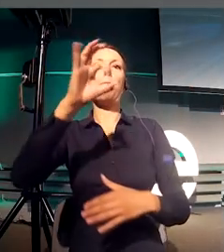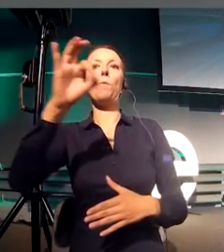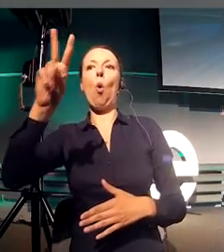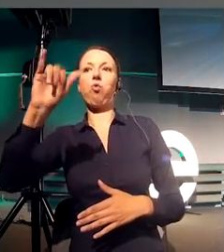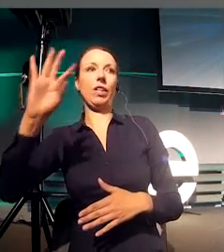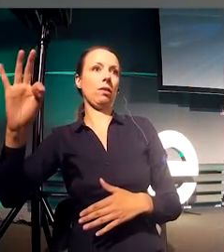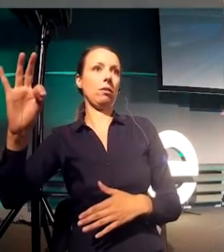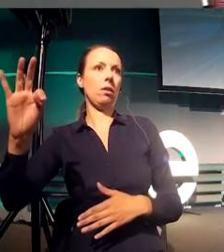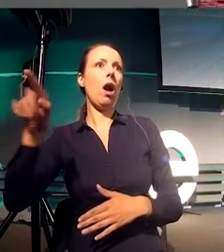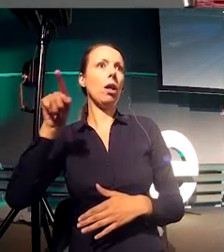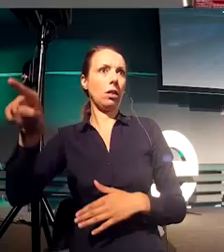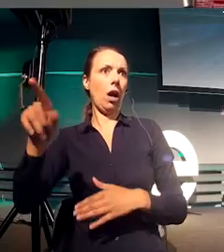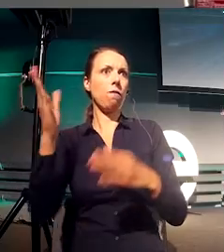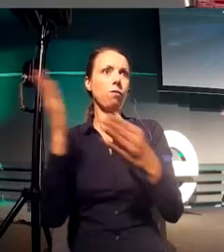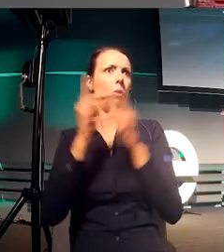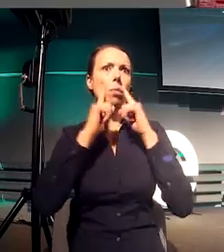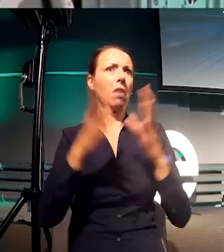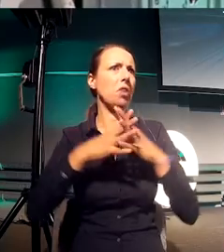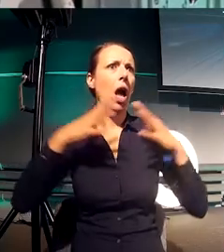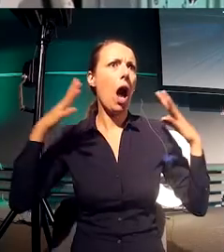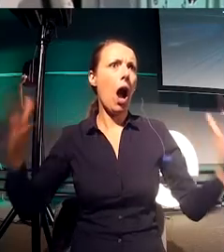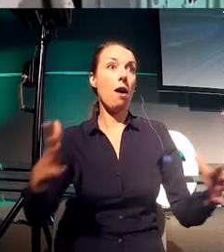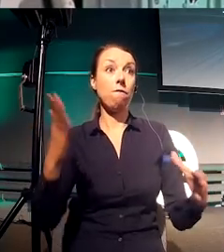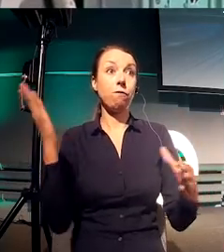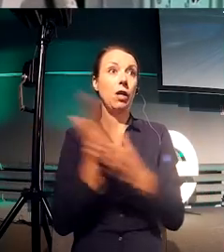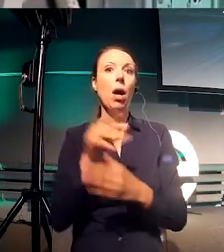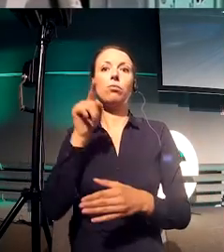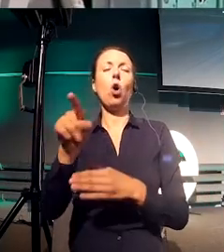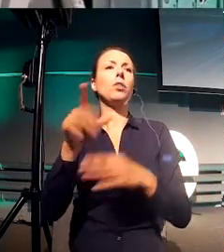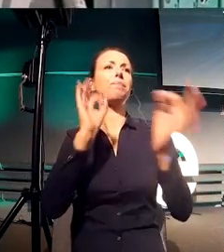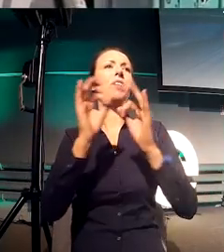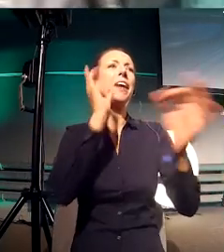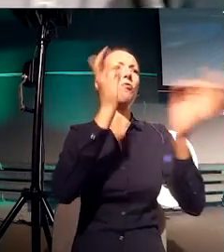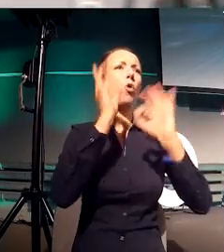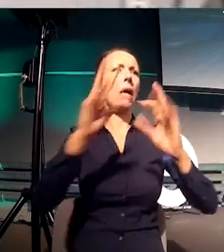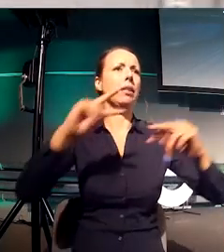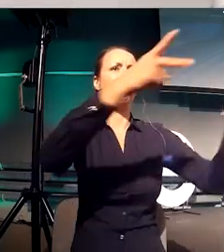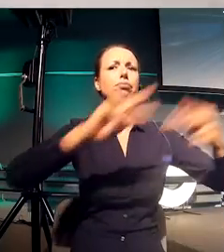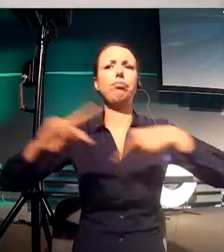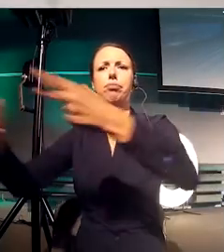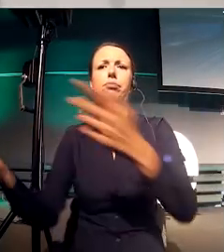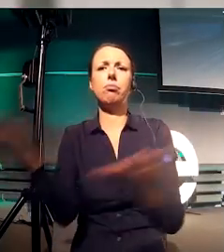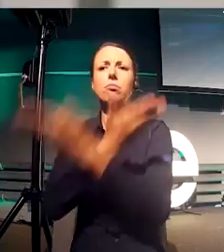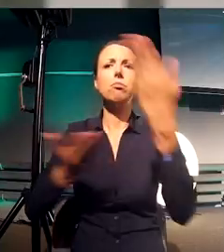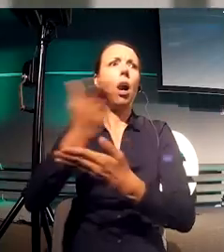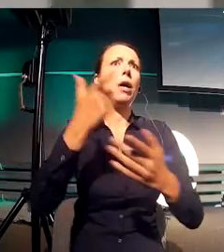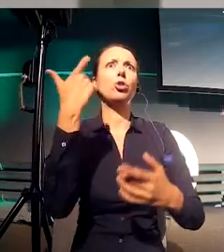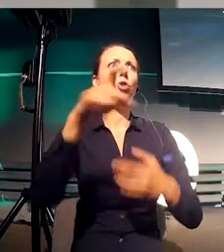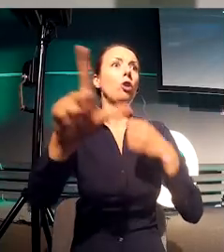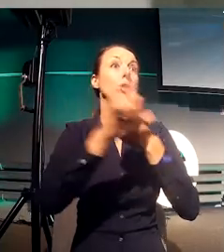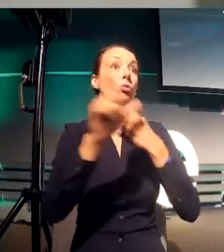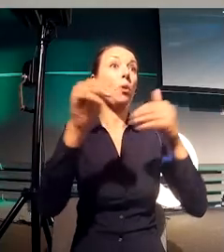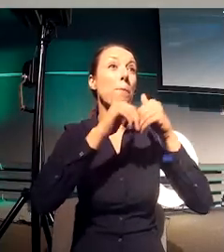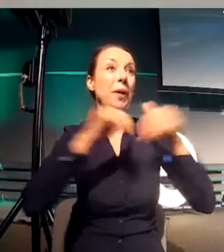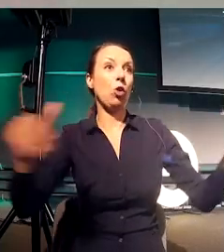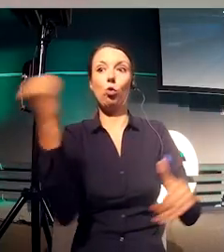company. There's over 170 million people. This was my first experience on a